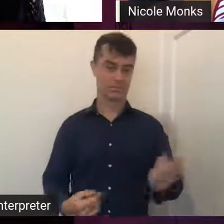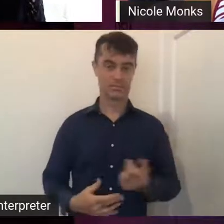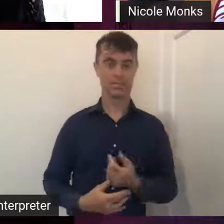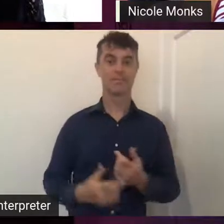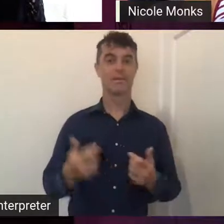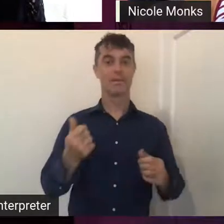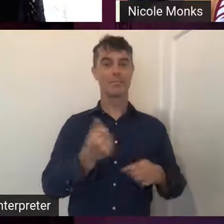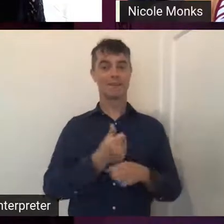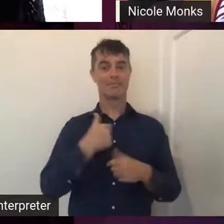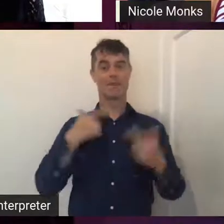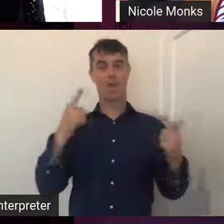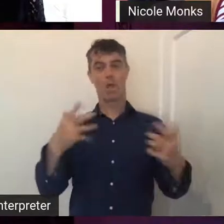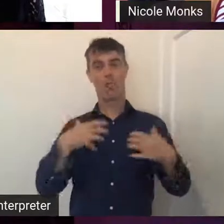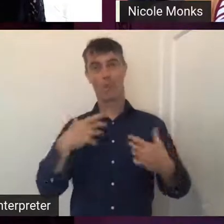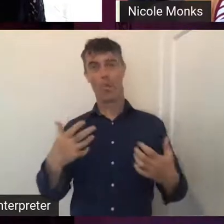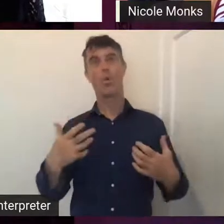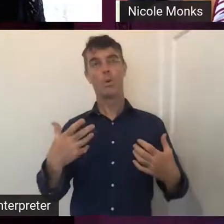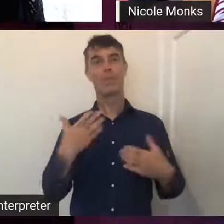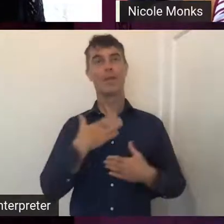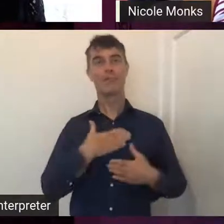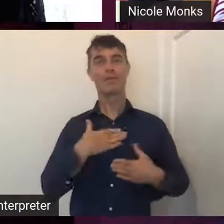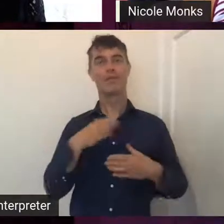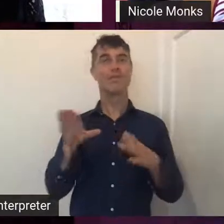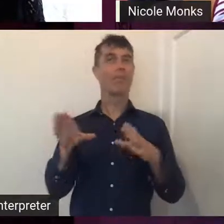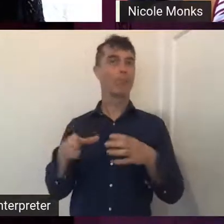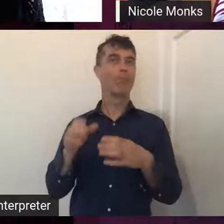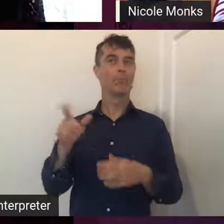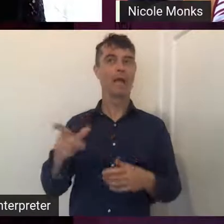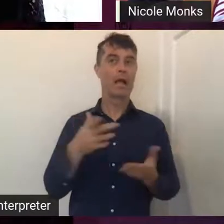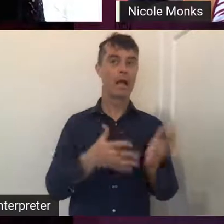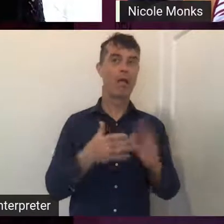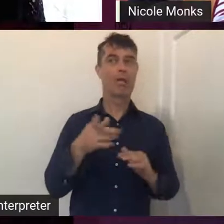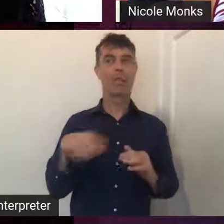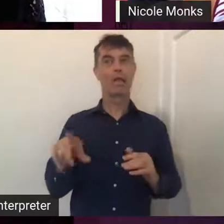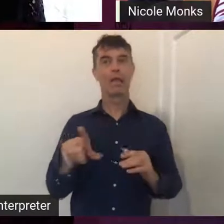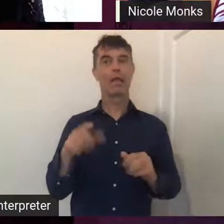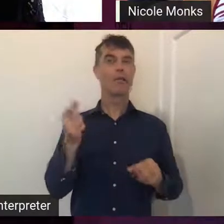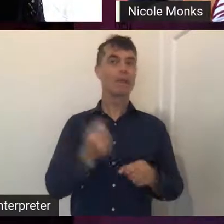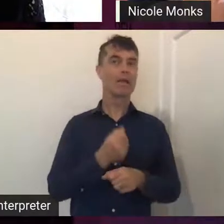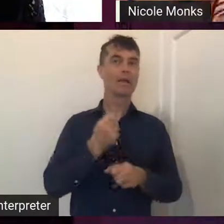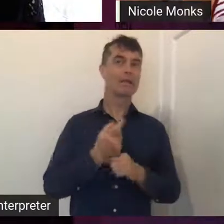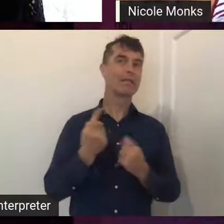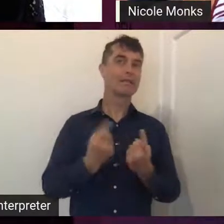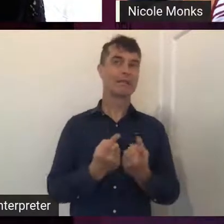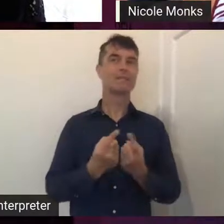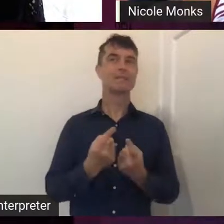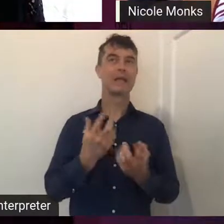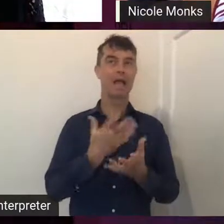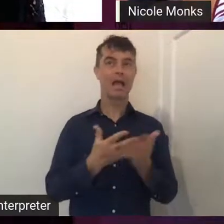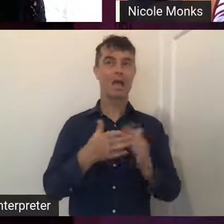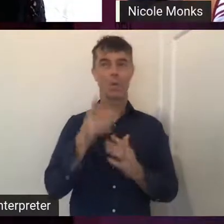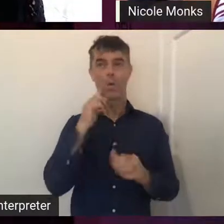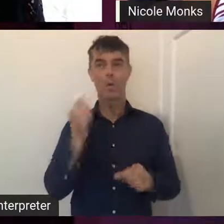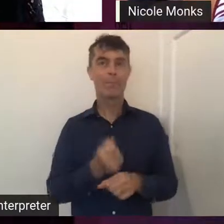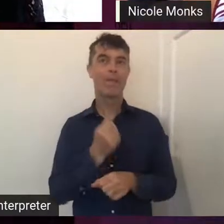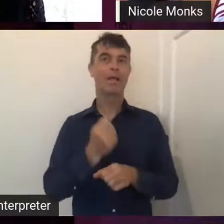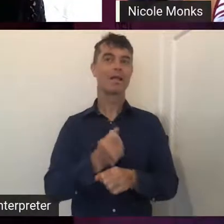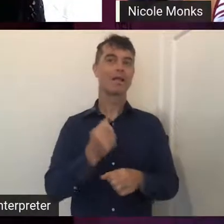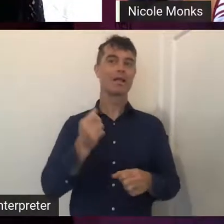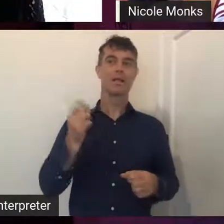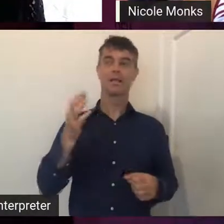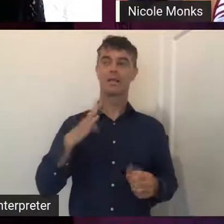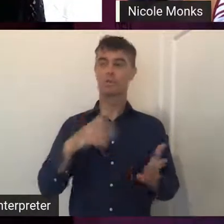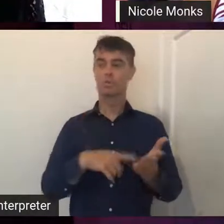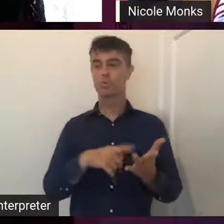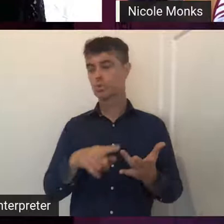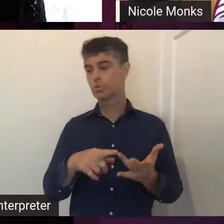me have a lot more appreciation for Mob and, you know, how they would have been making things and the way they would have made things would have had to, you